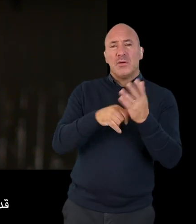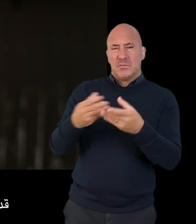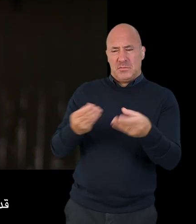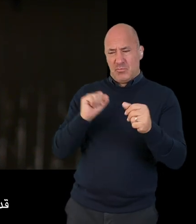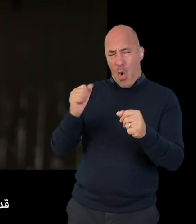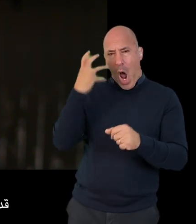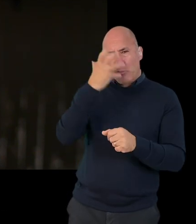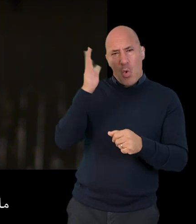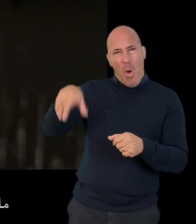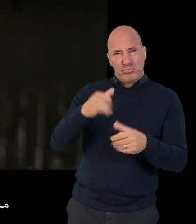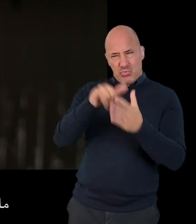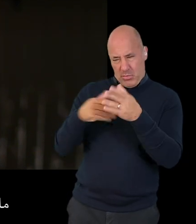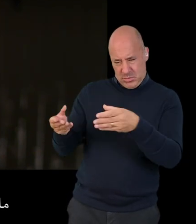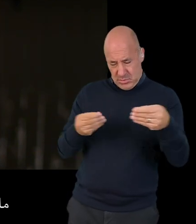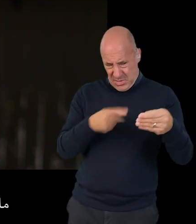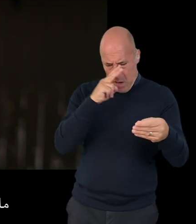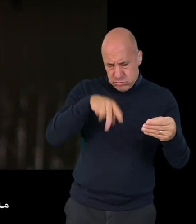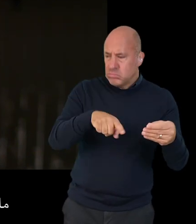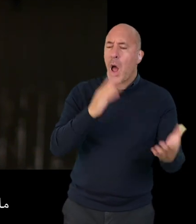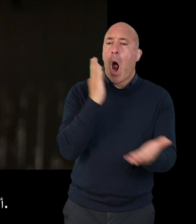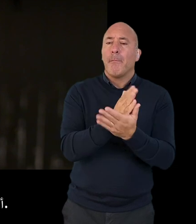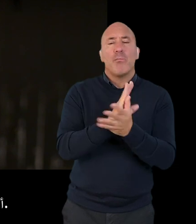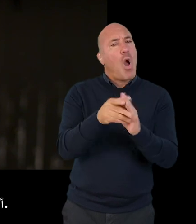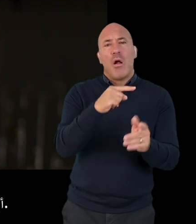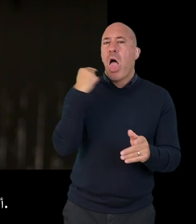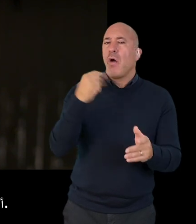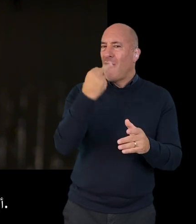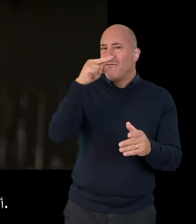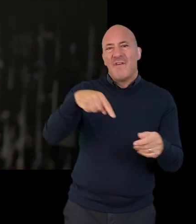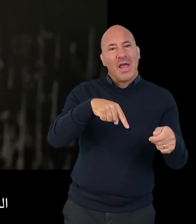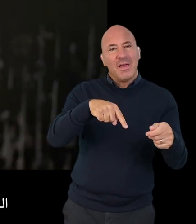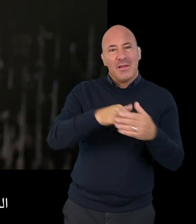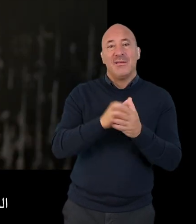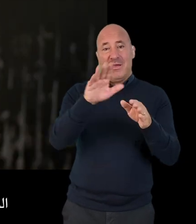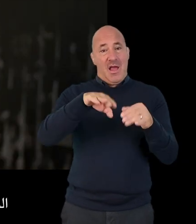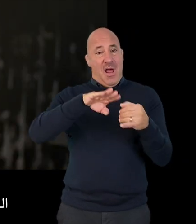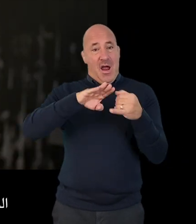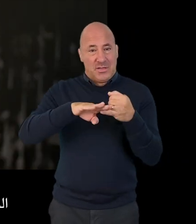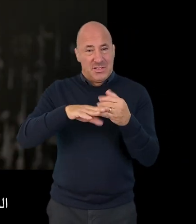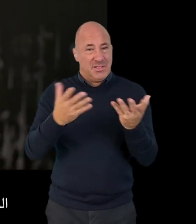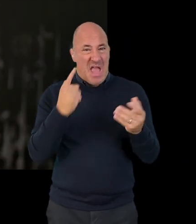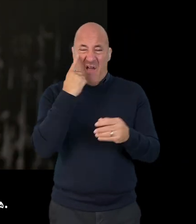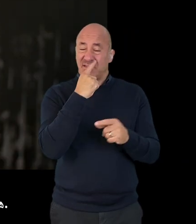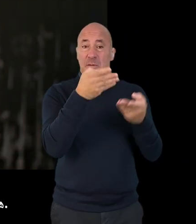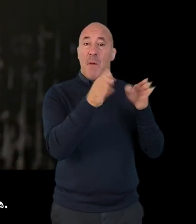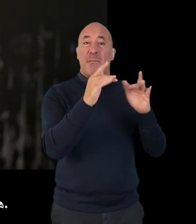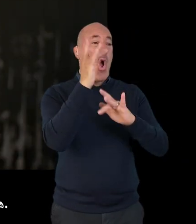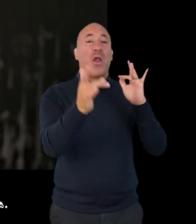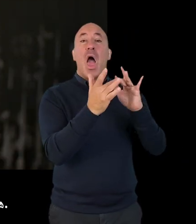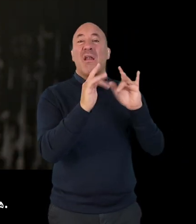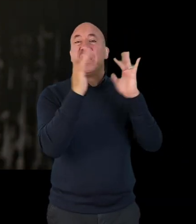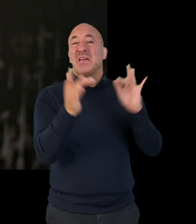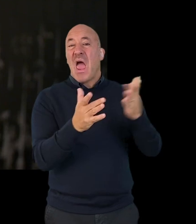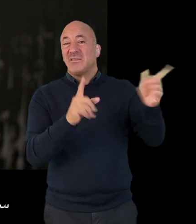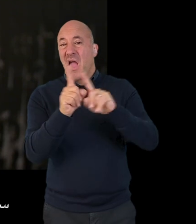can verify if some documents that came from your country are genuine or not. The last type of evidence we can think of is evidence in the public